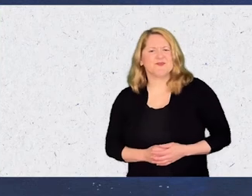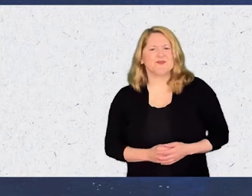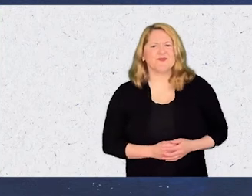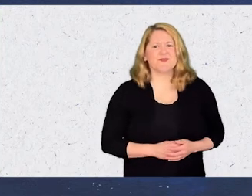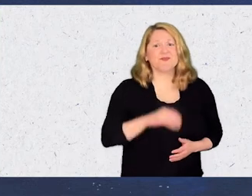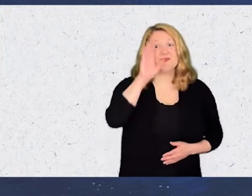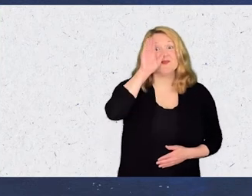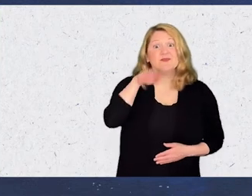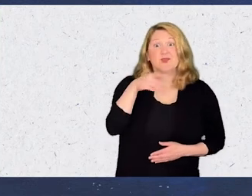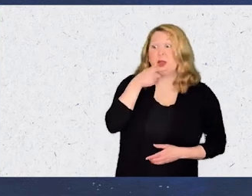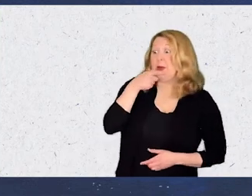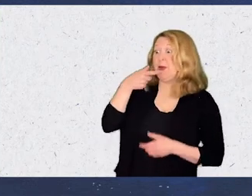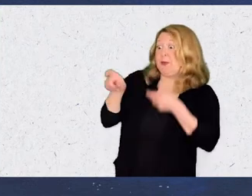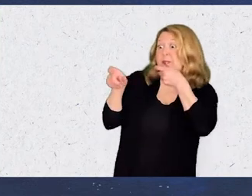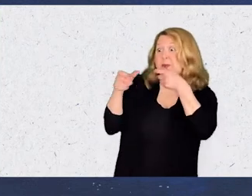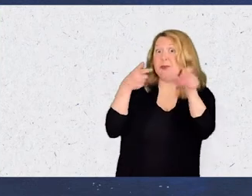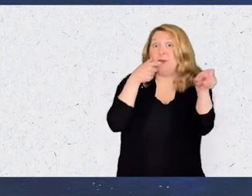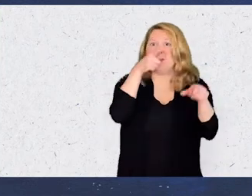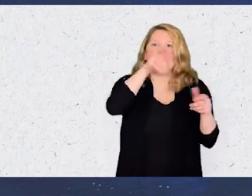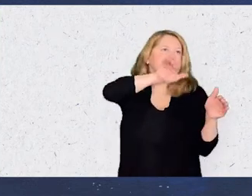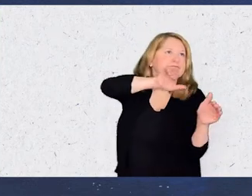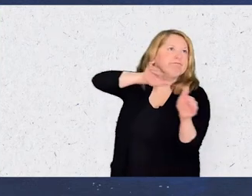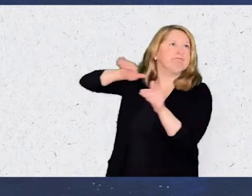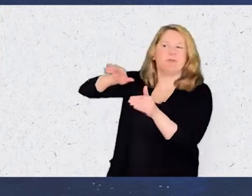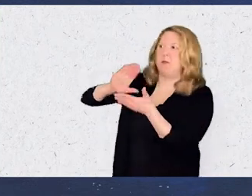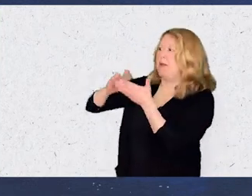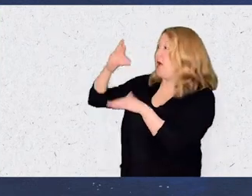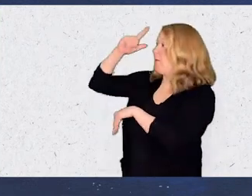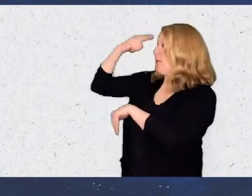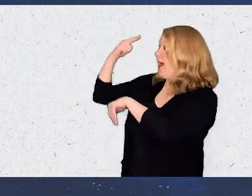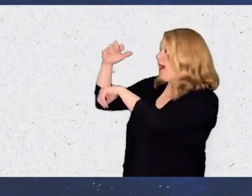Clap away while you're turning my course